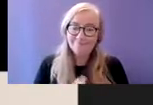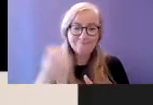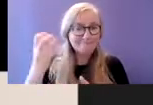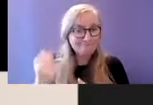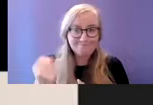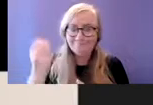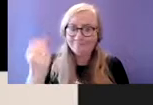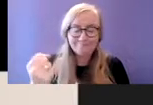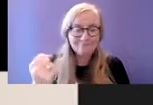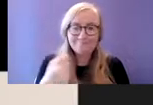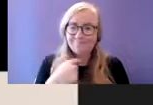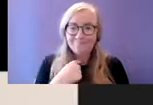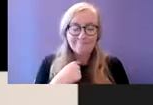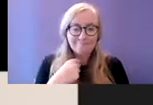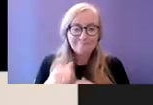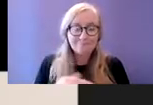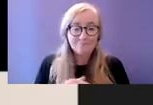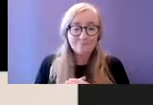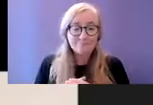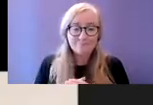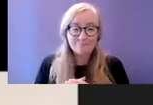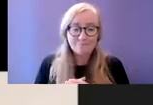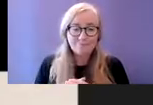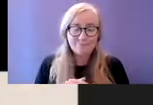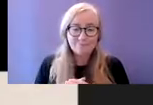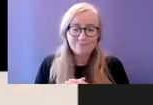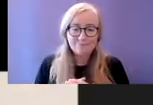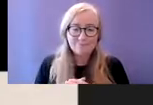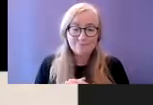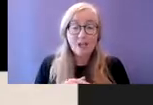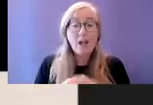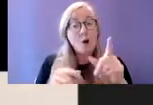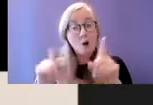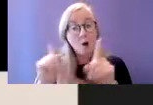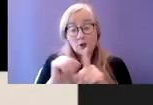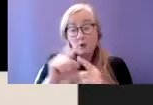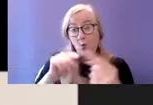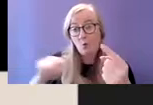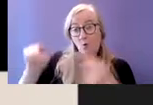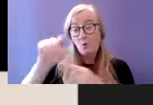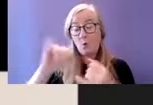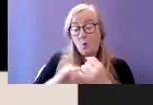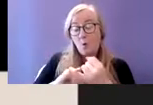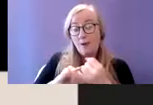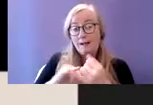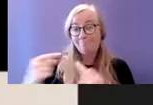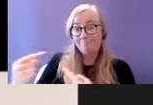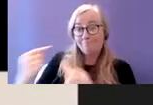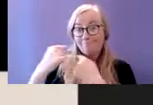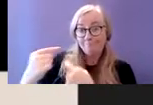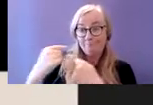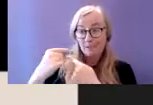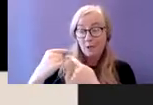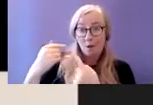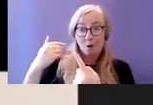victimised are those who are being bullied I so believe that many people with undiagnosed